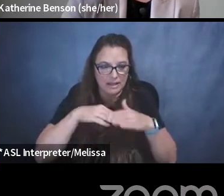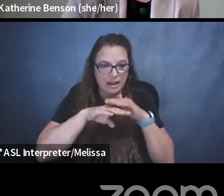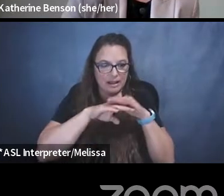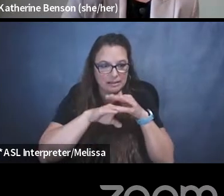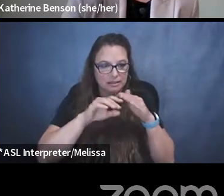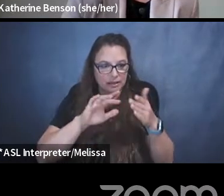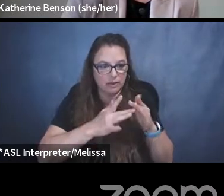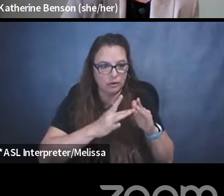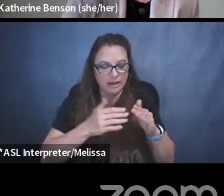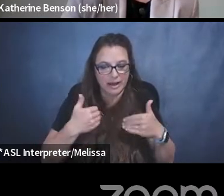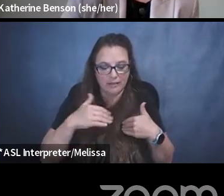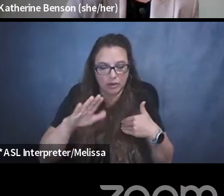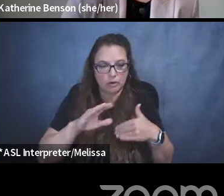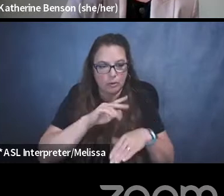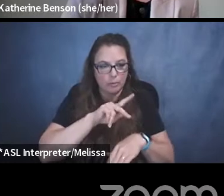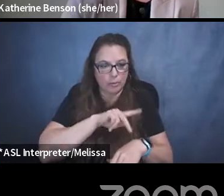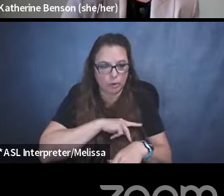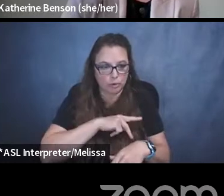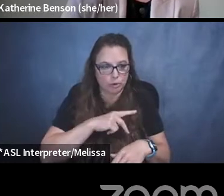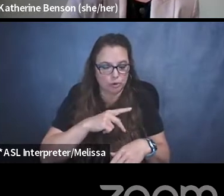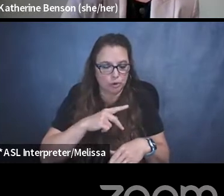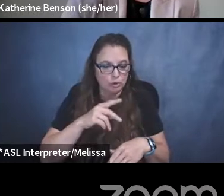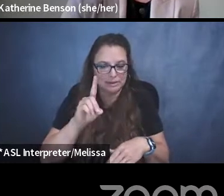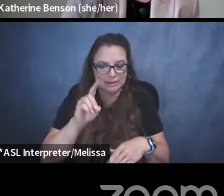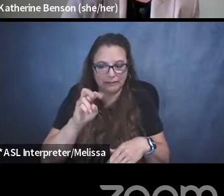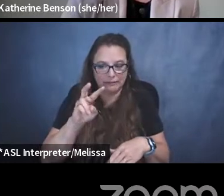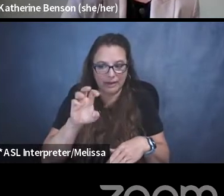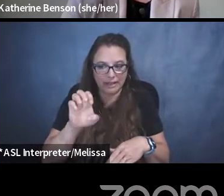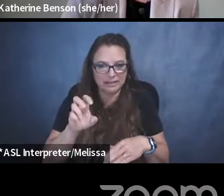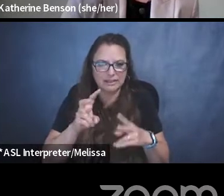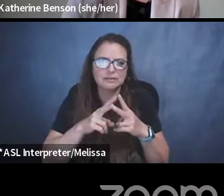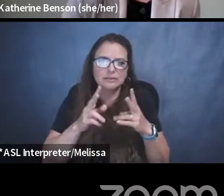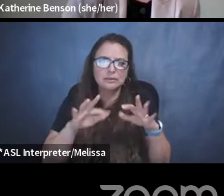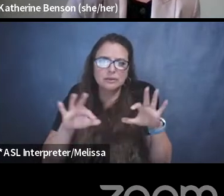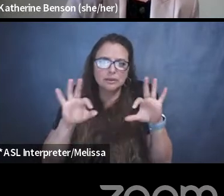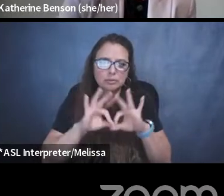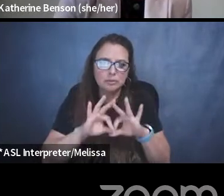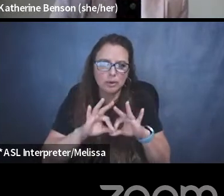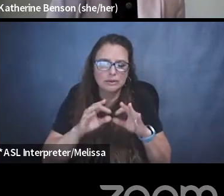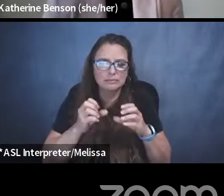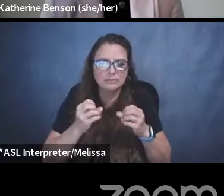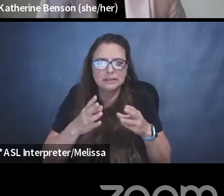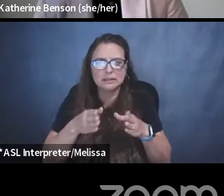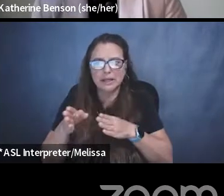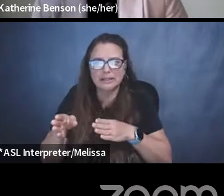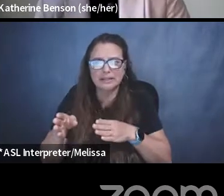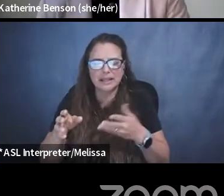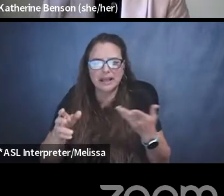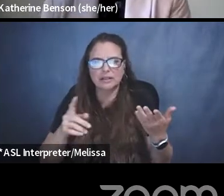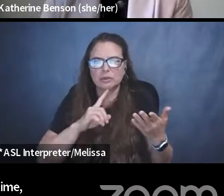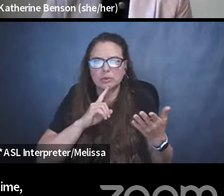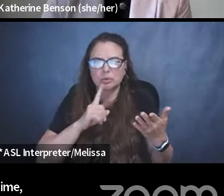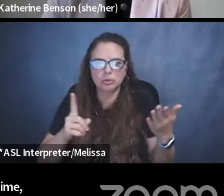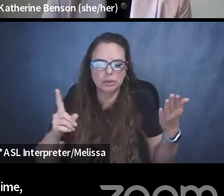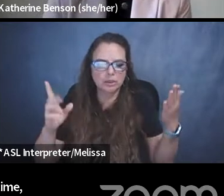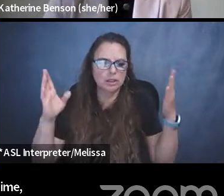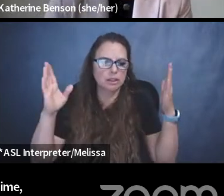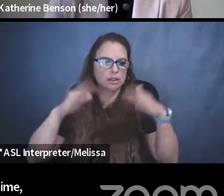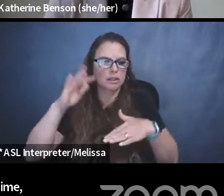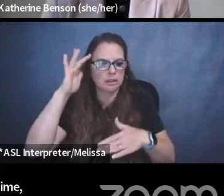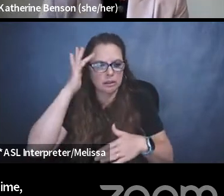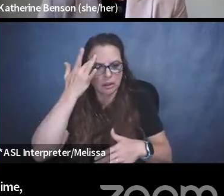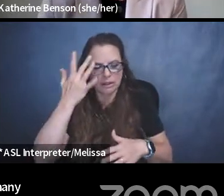and having your personal device is so important in so many ways. And it's so inconvenient, right, to have to leave it behind. So,